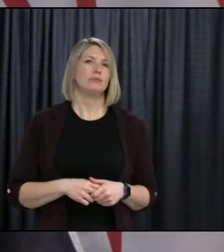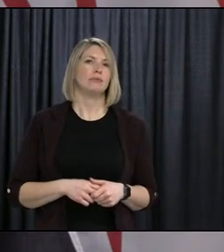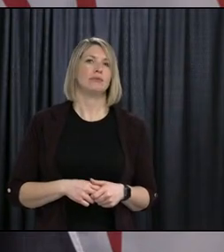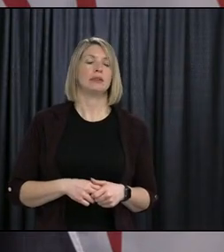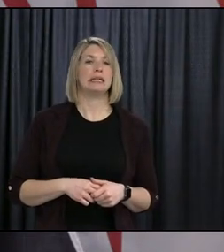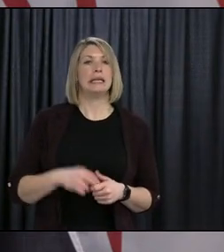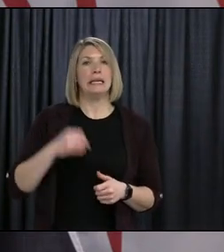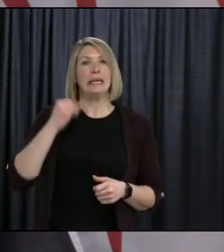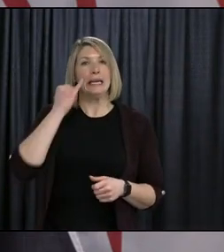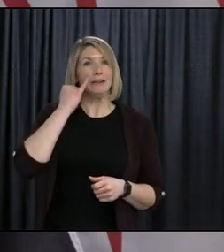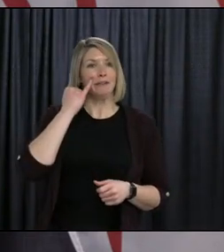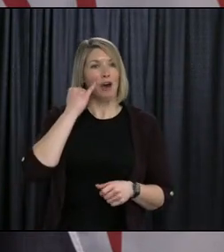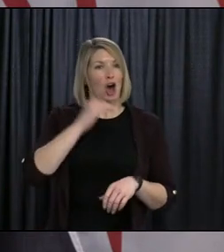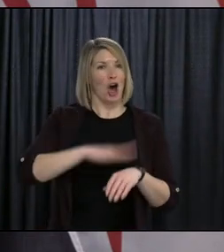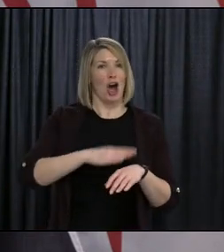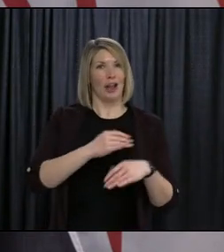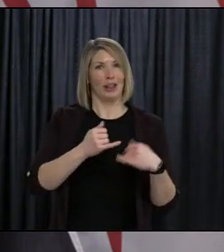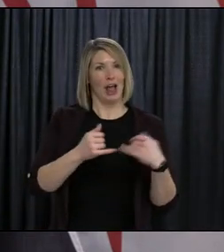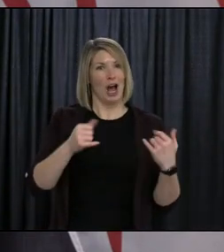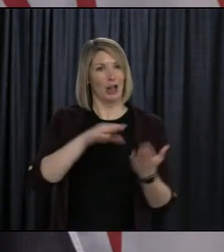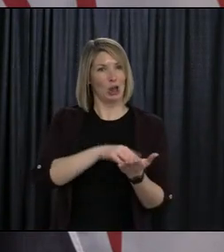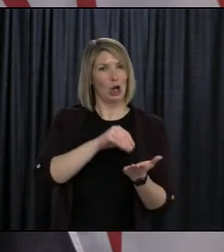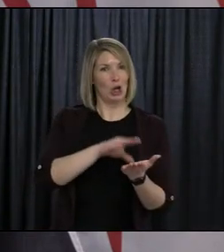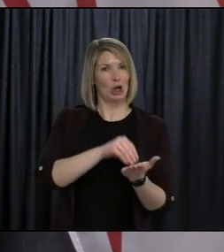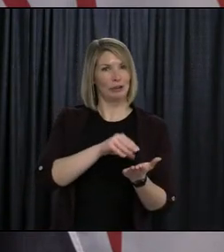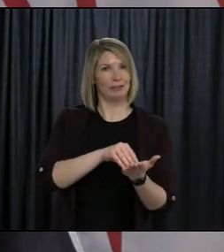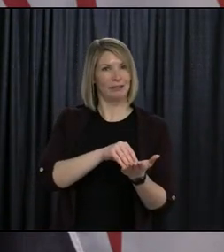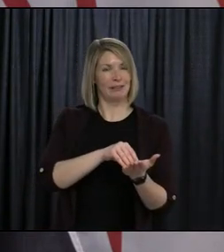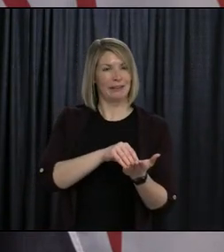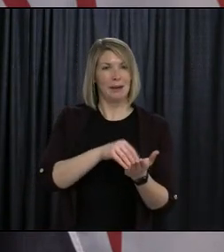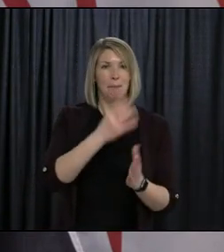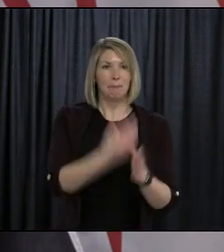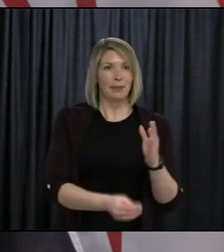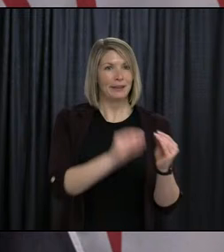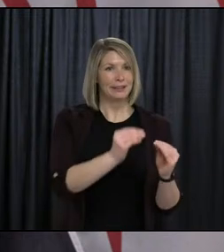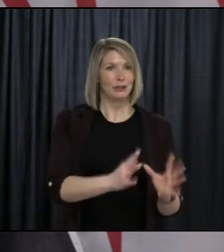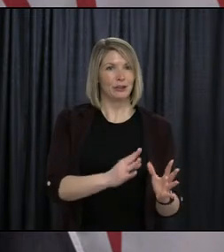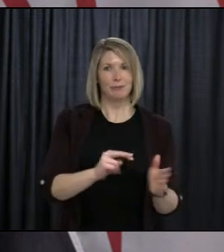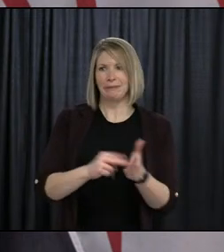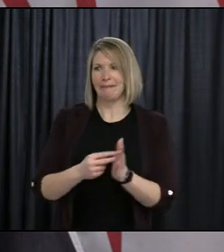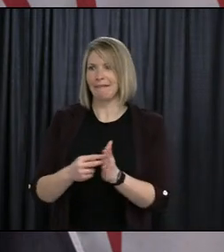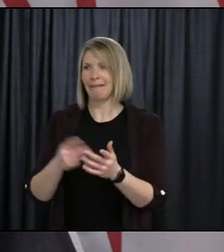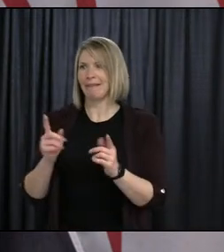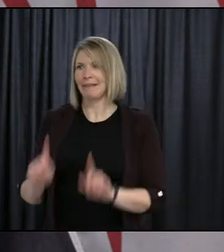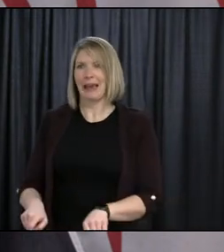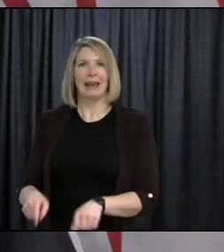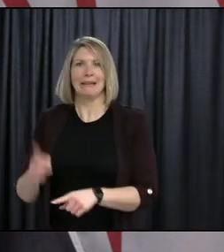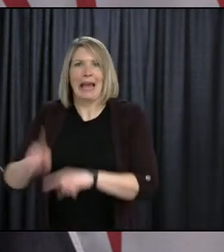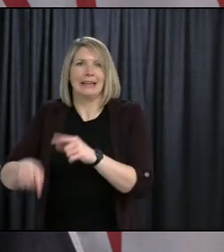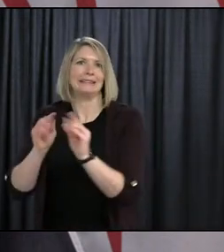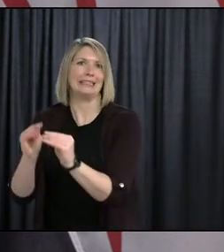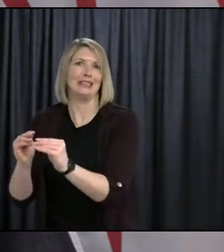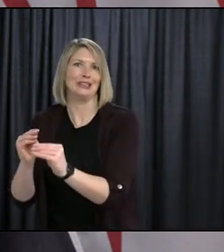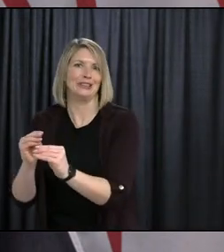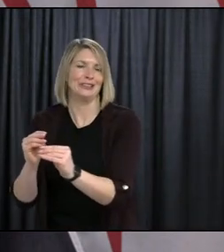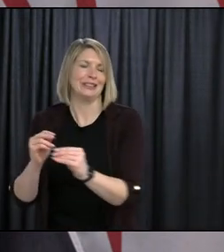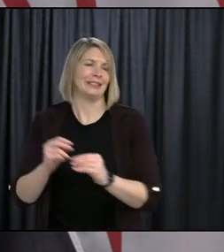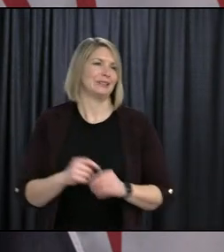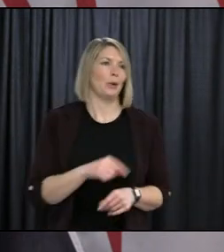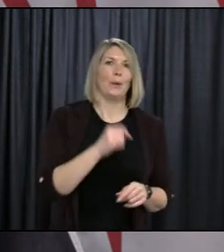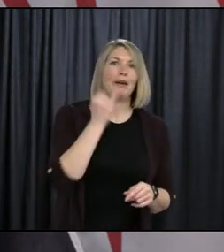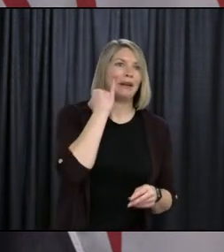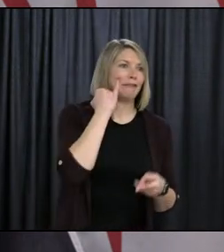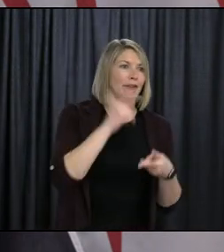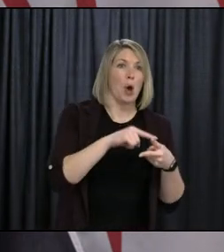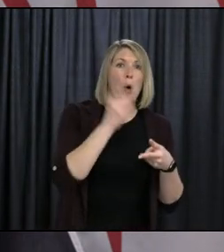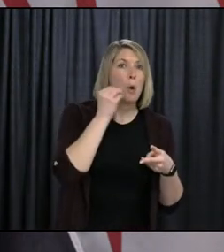have online learning, we need teachers. So if you can't do it from home and you can't do it from school, then there